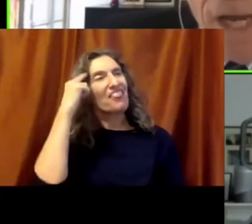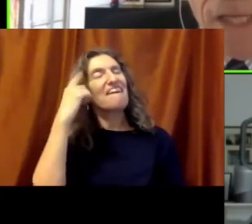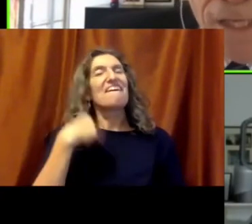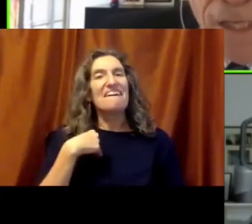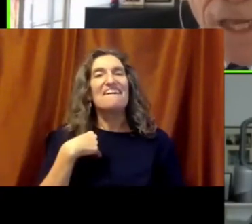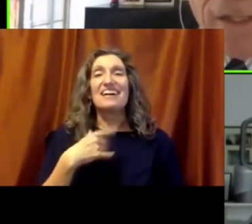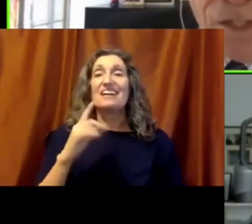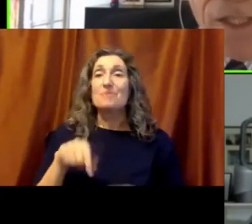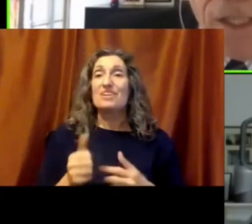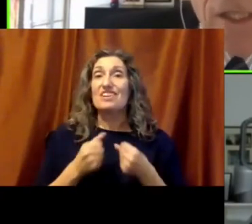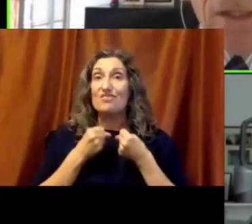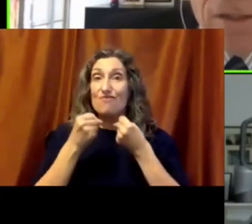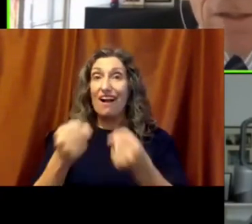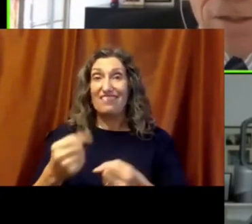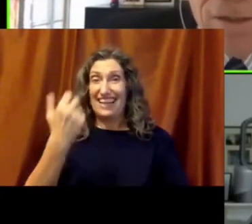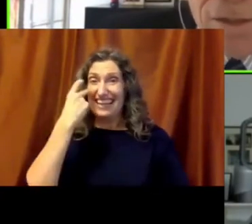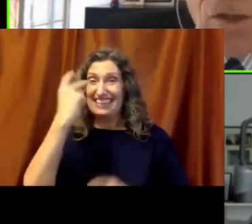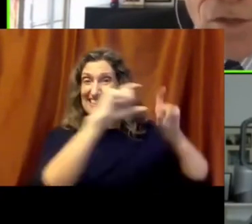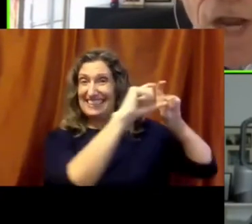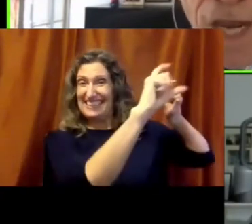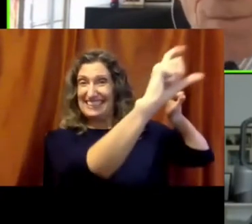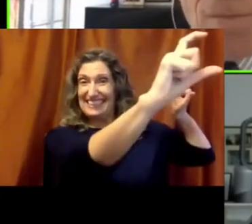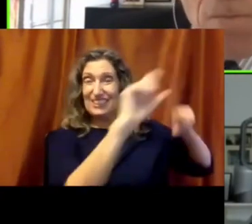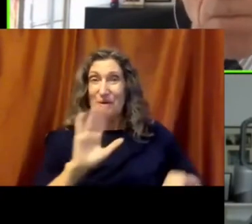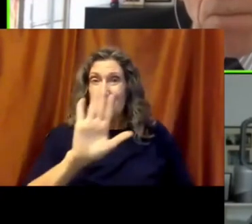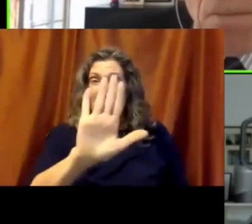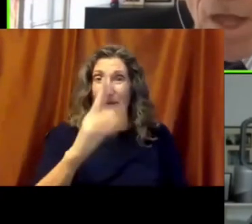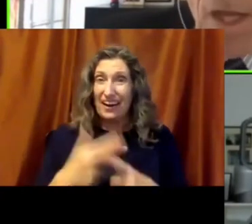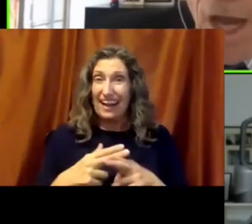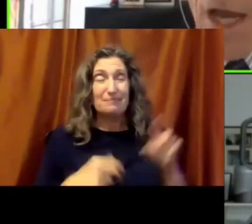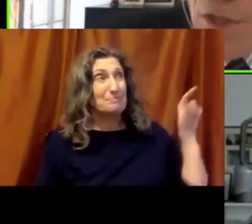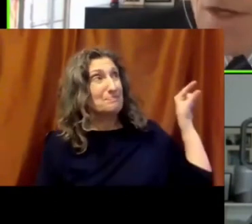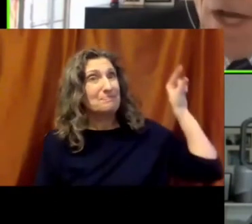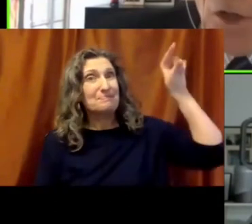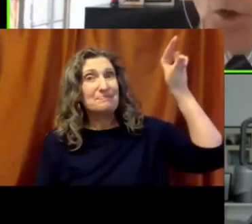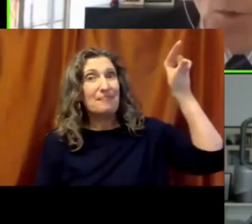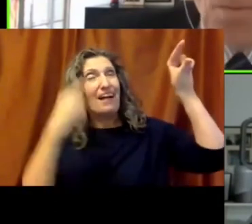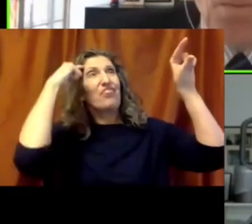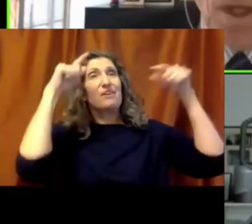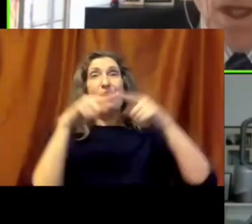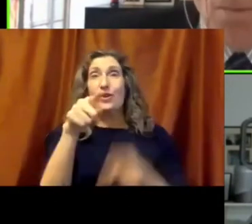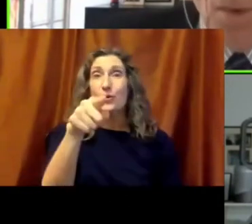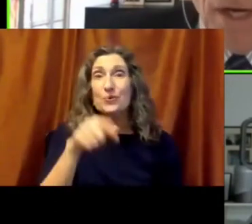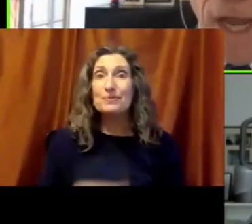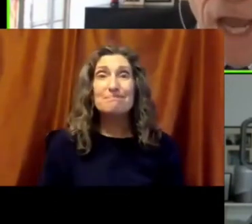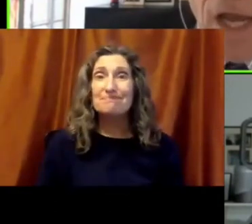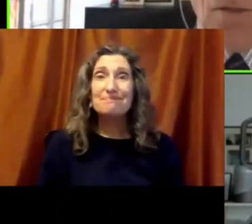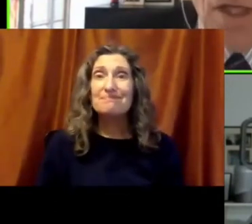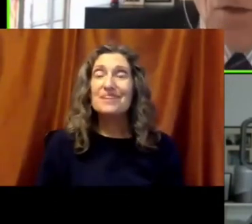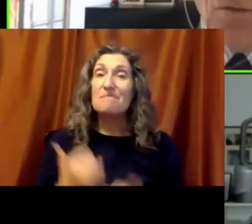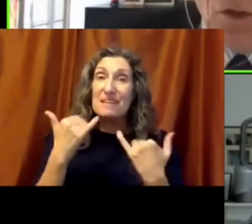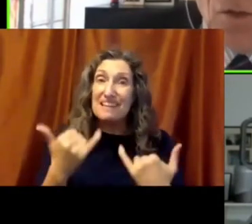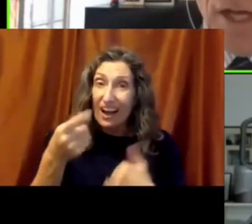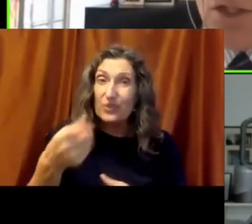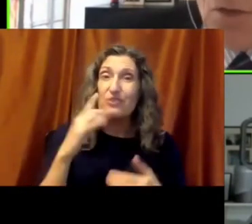drive by it and see your name, I think about you. But now